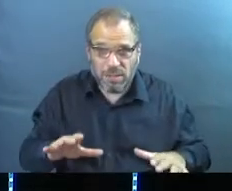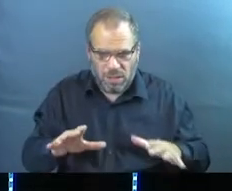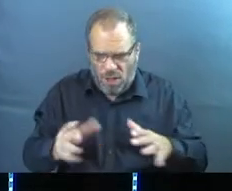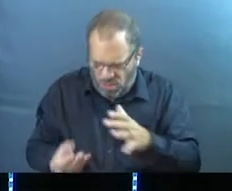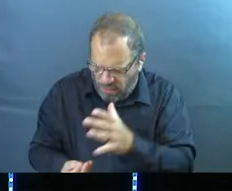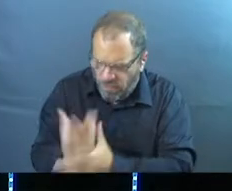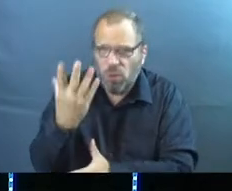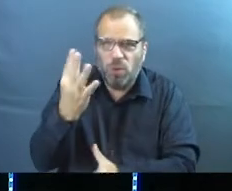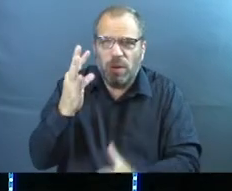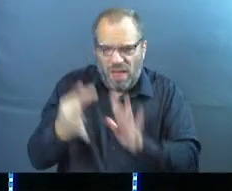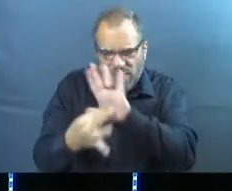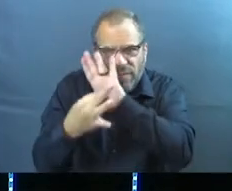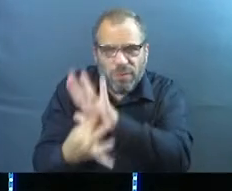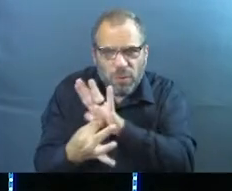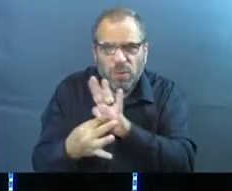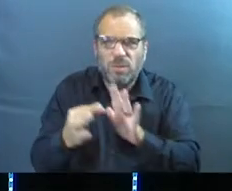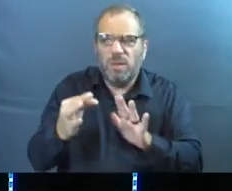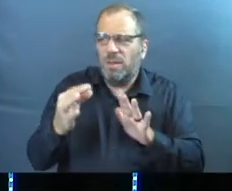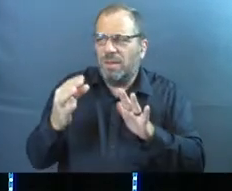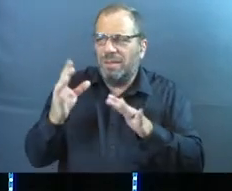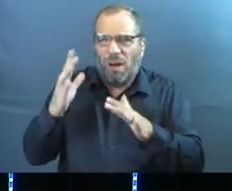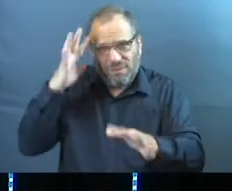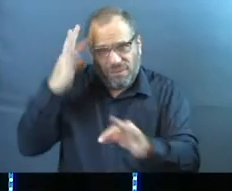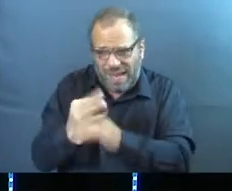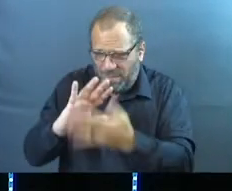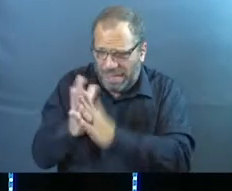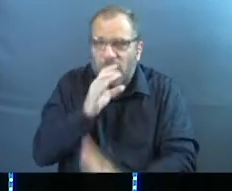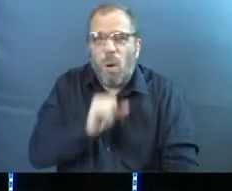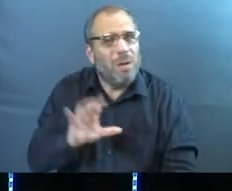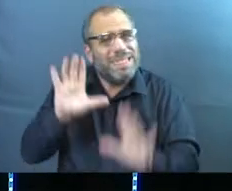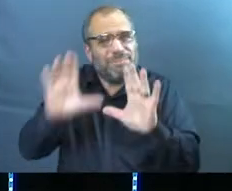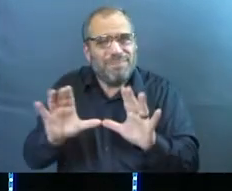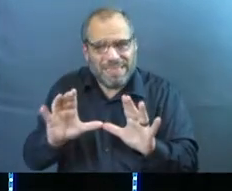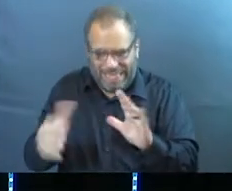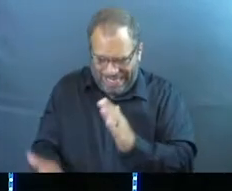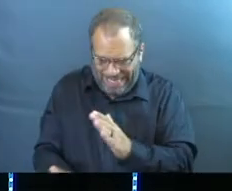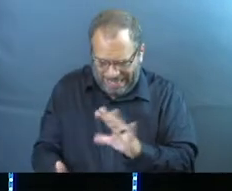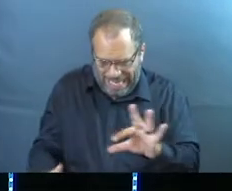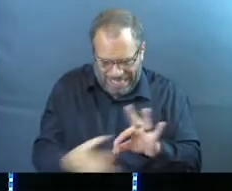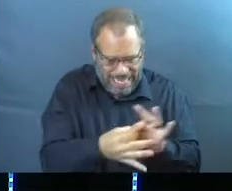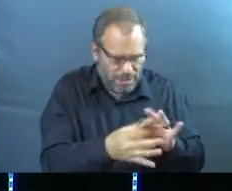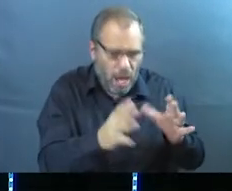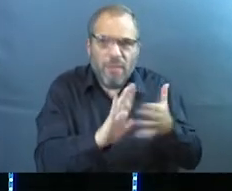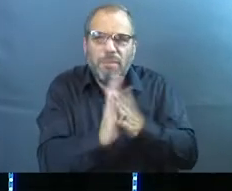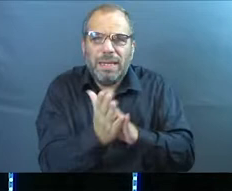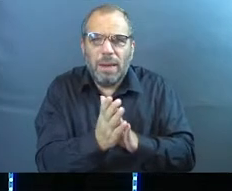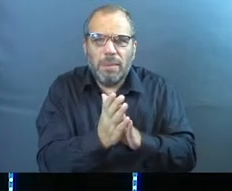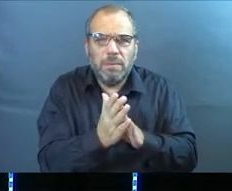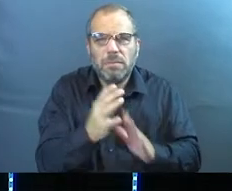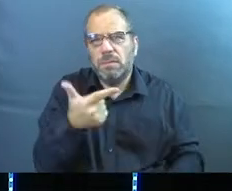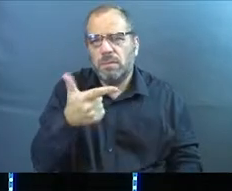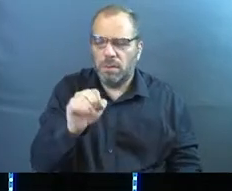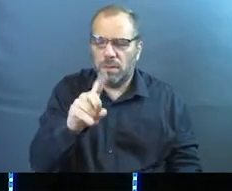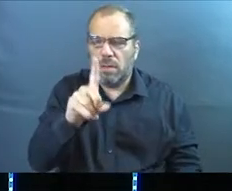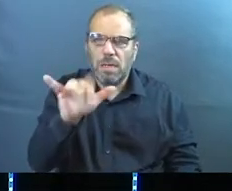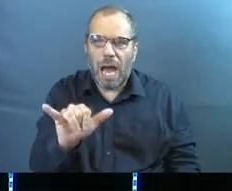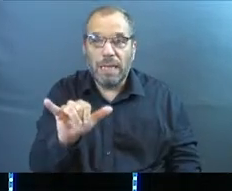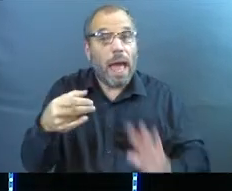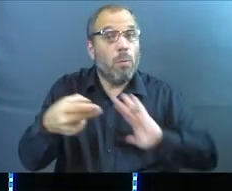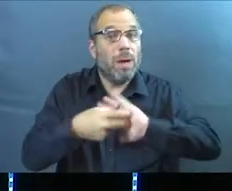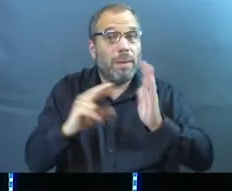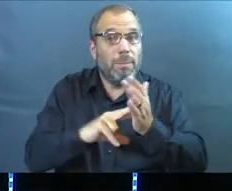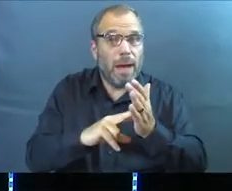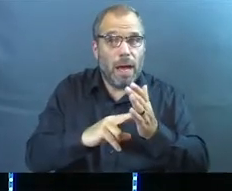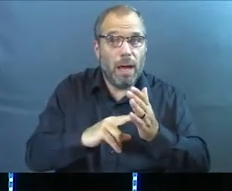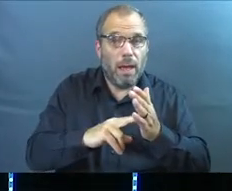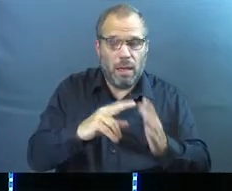the flourishing, the fruit, the lasting faith into old age, it's attached to this idea of being godly. And by godly,